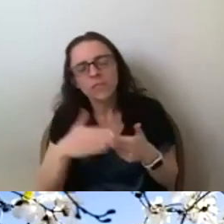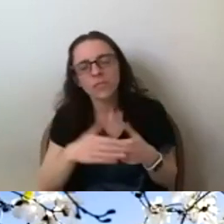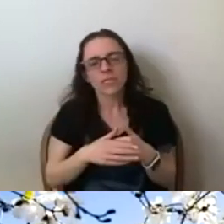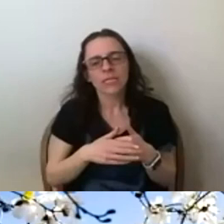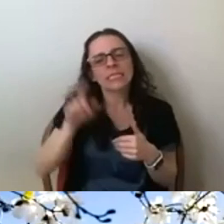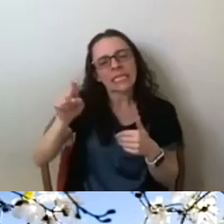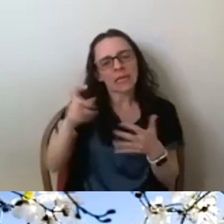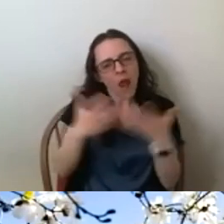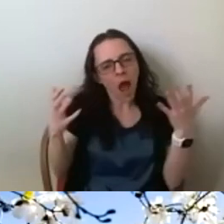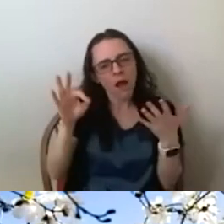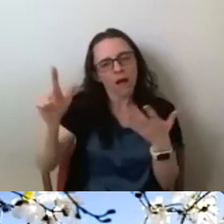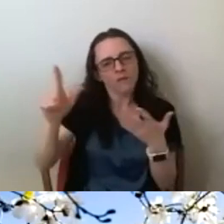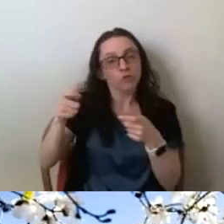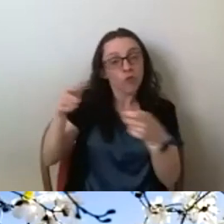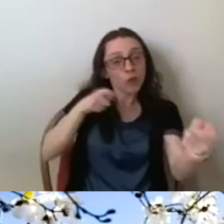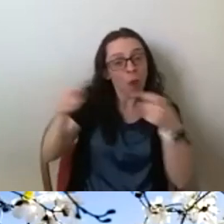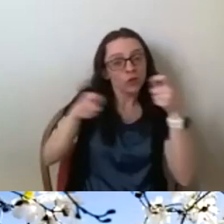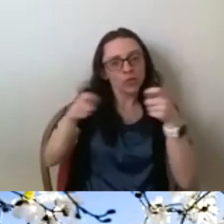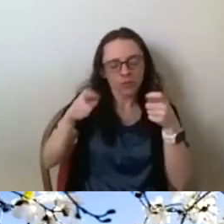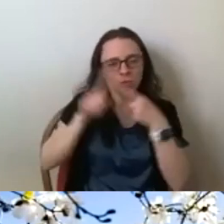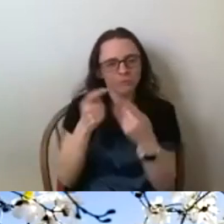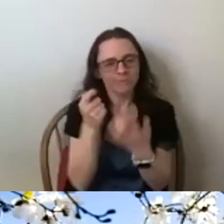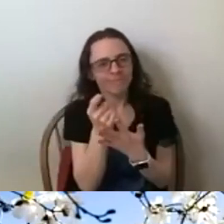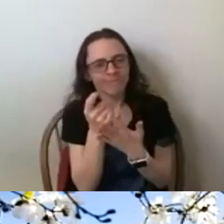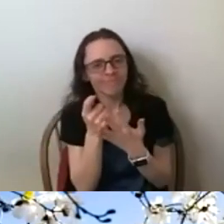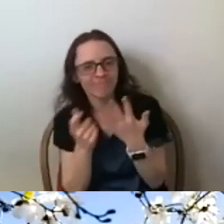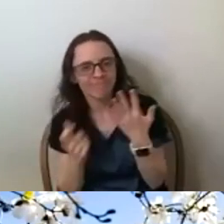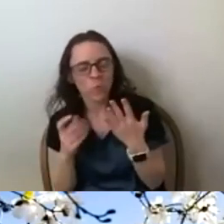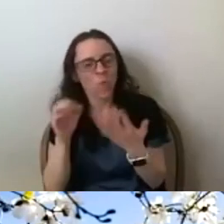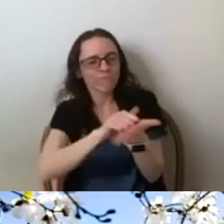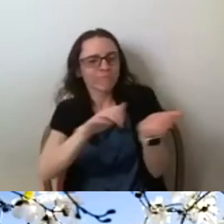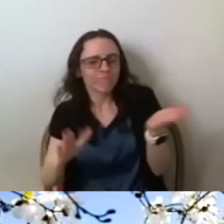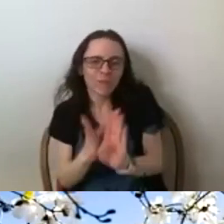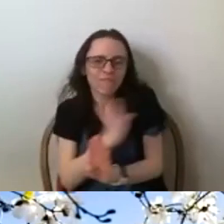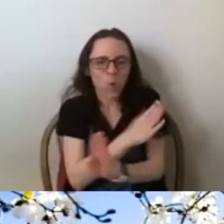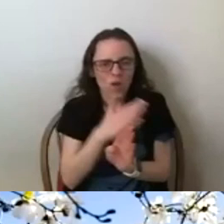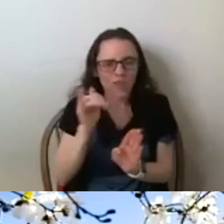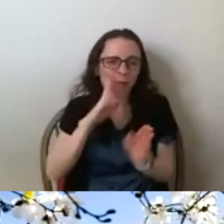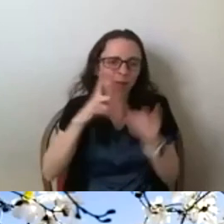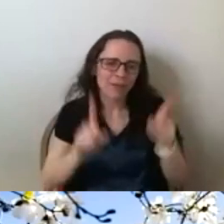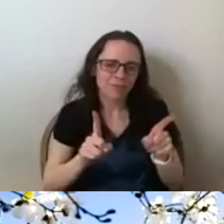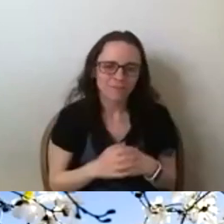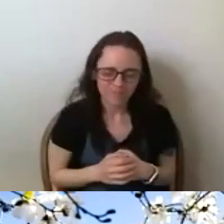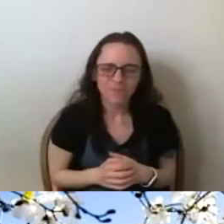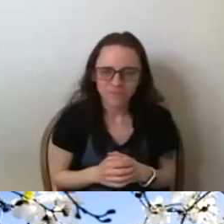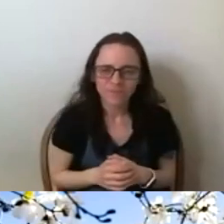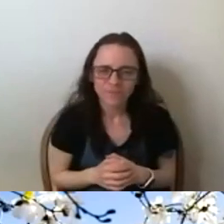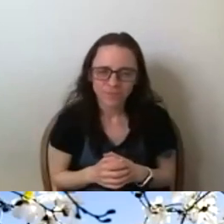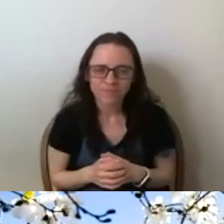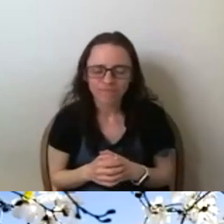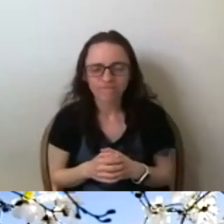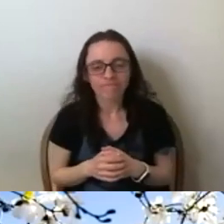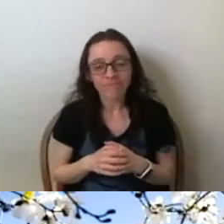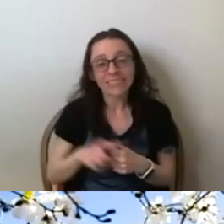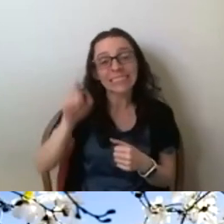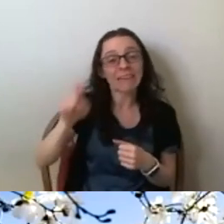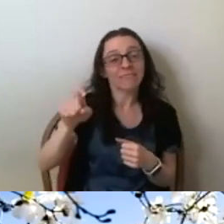to happen. it's, it's, it's really unclear. Um, you know, there, there, there's certainly like a Spanglerian, uh, decline of the